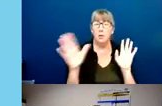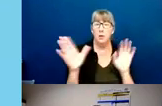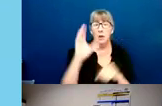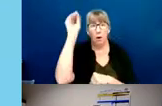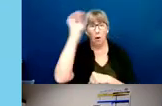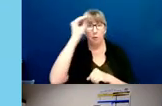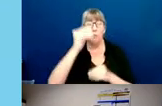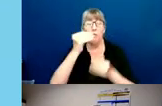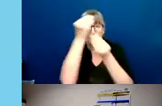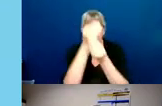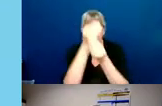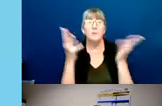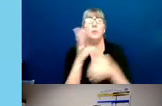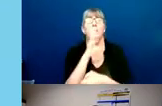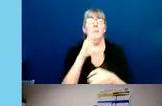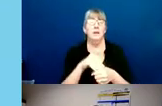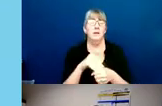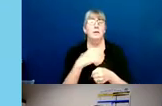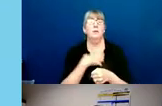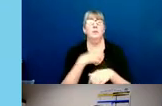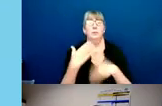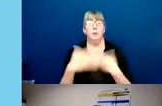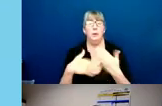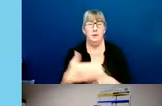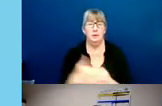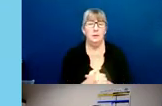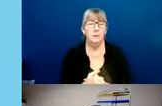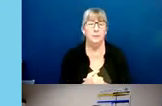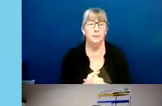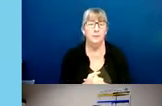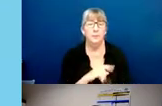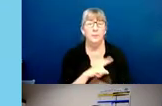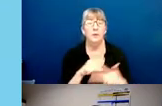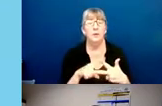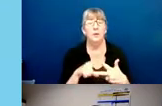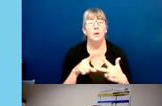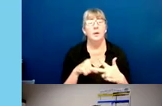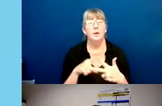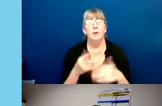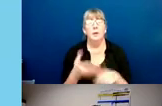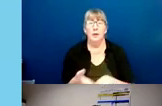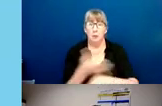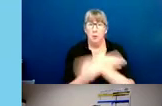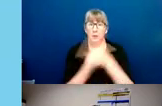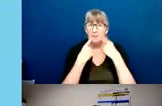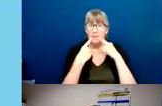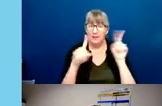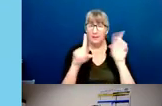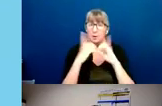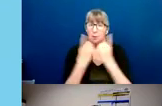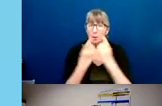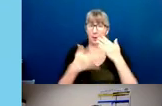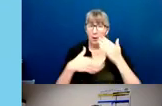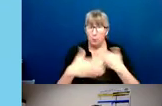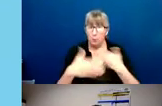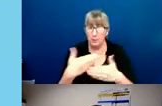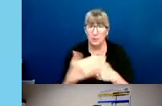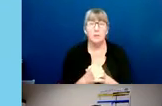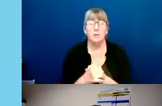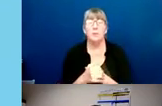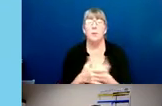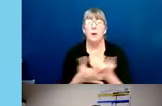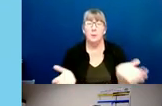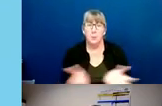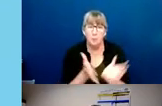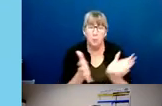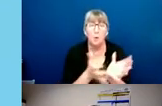process. Improve the effectiveness of department operations, while promoting employee safety, morale,